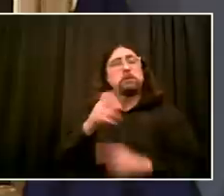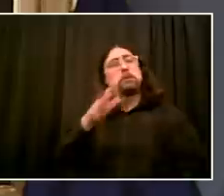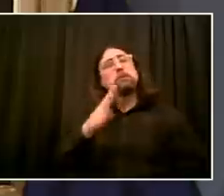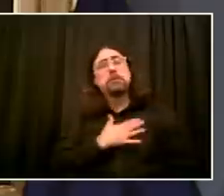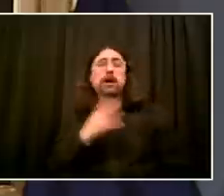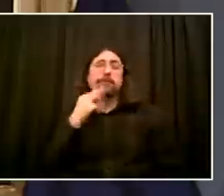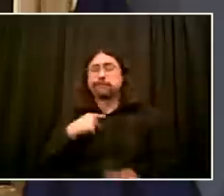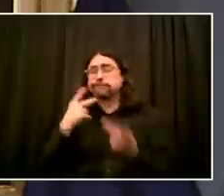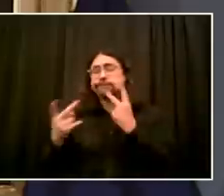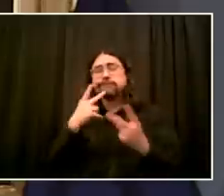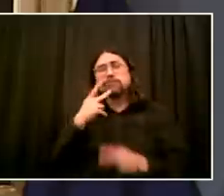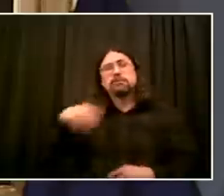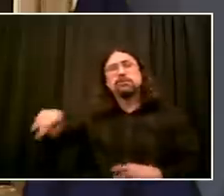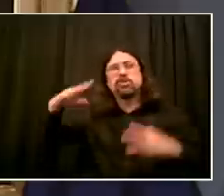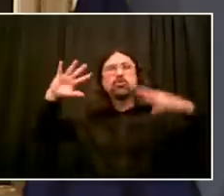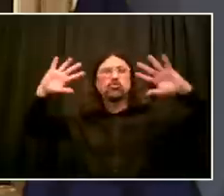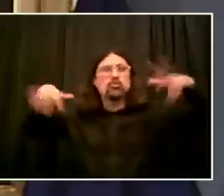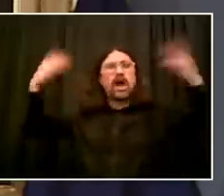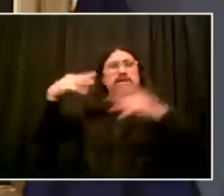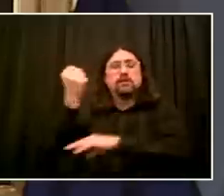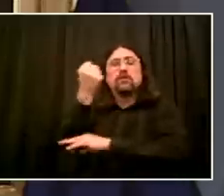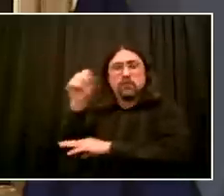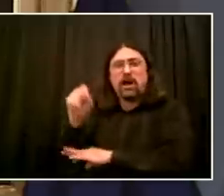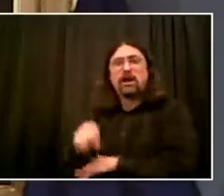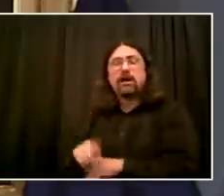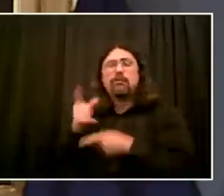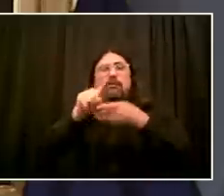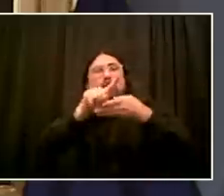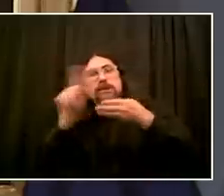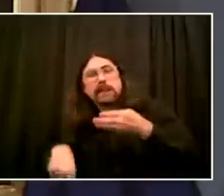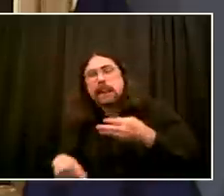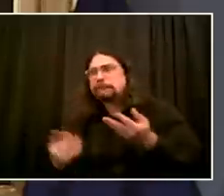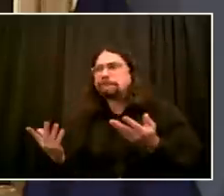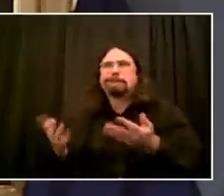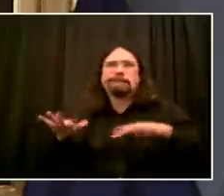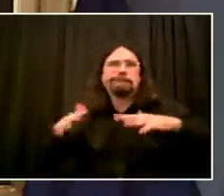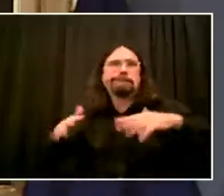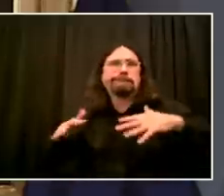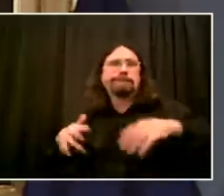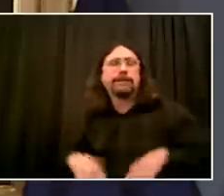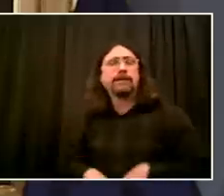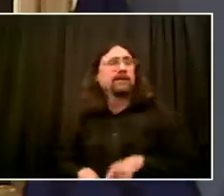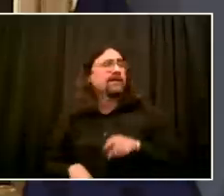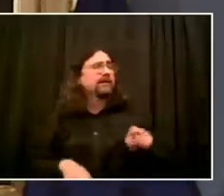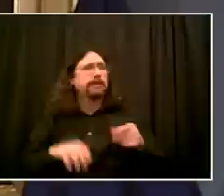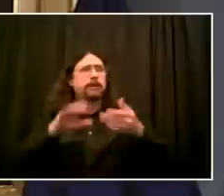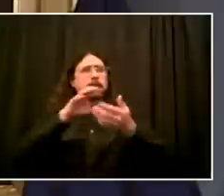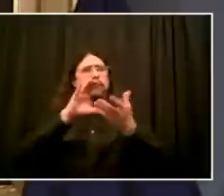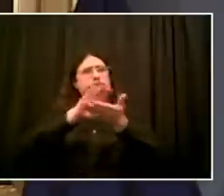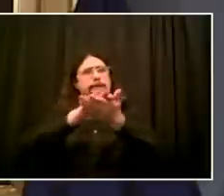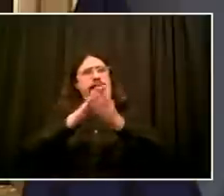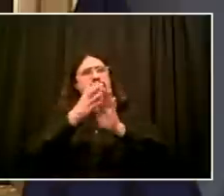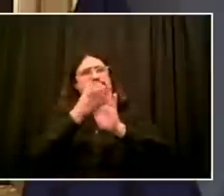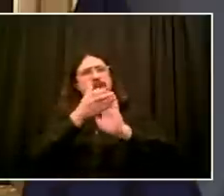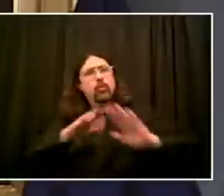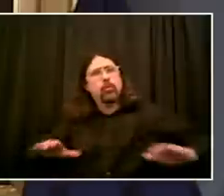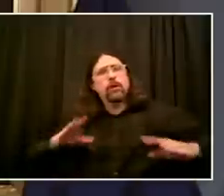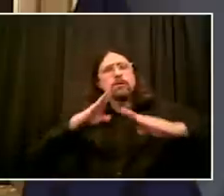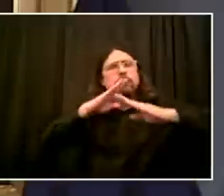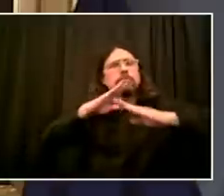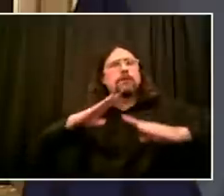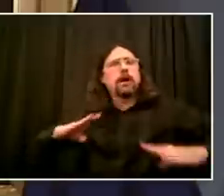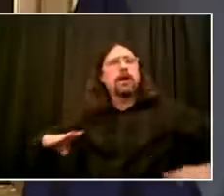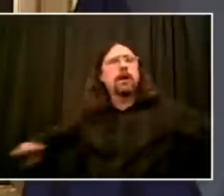have helmets. I think the ones that make the lasting impression and the ones that I remember, the sheer size, are the